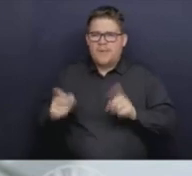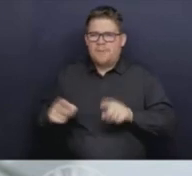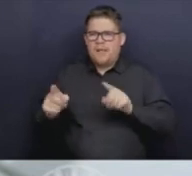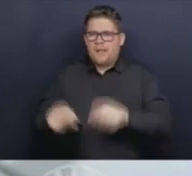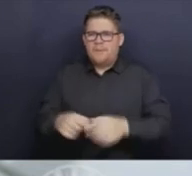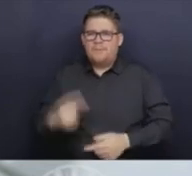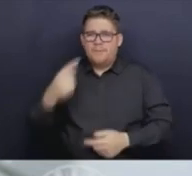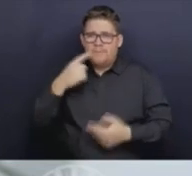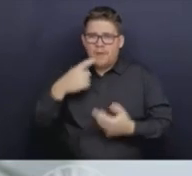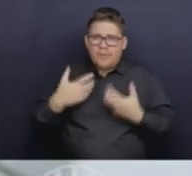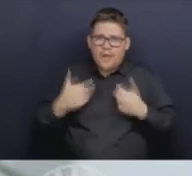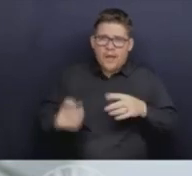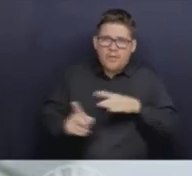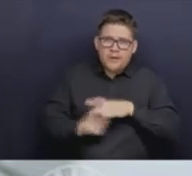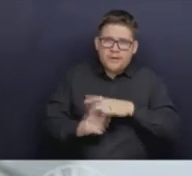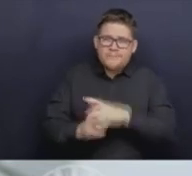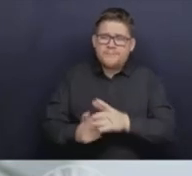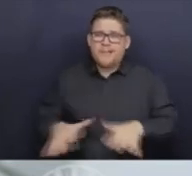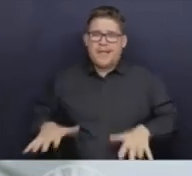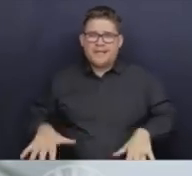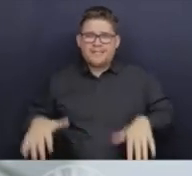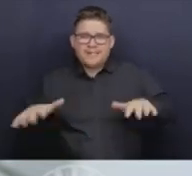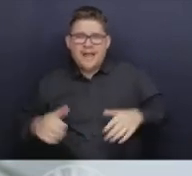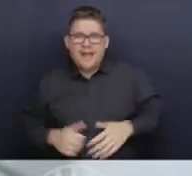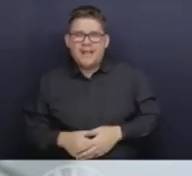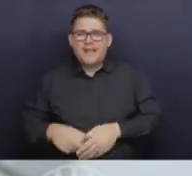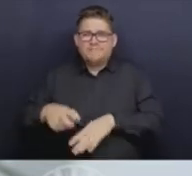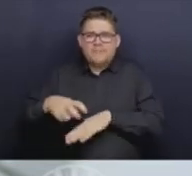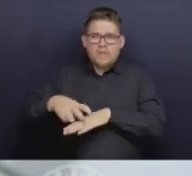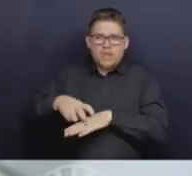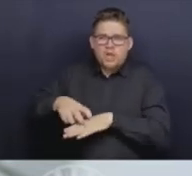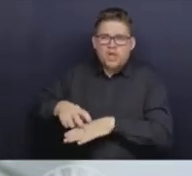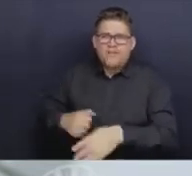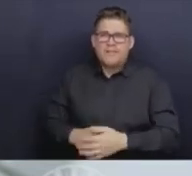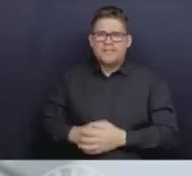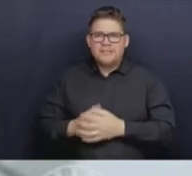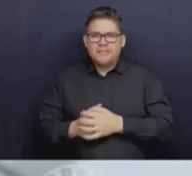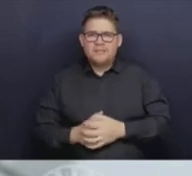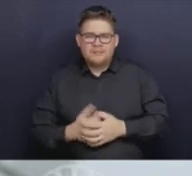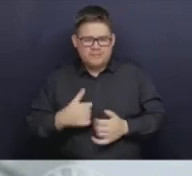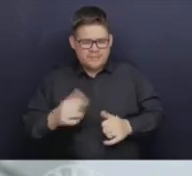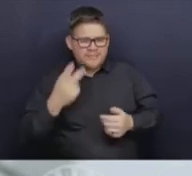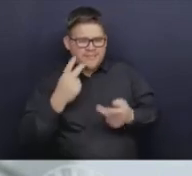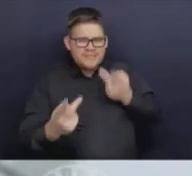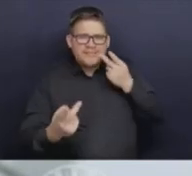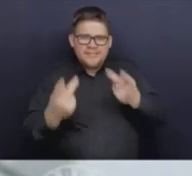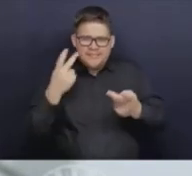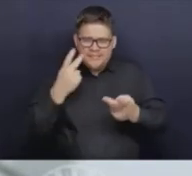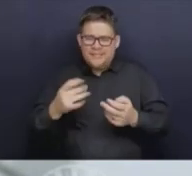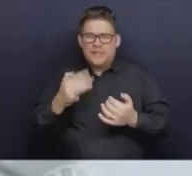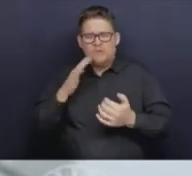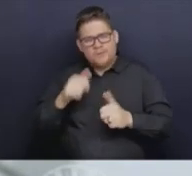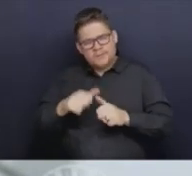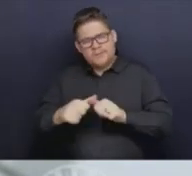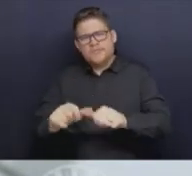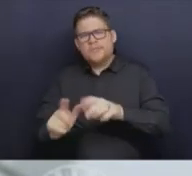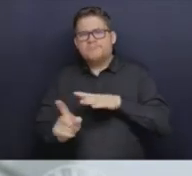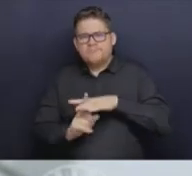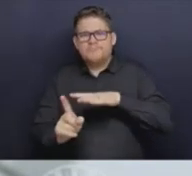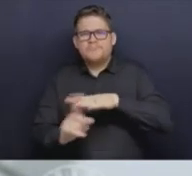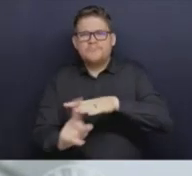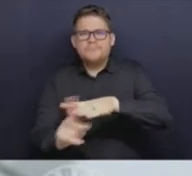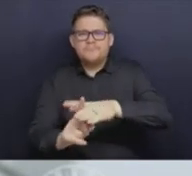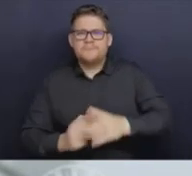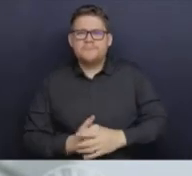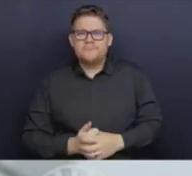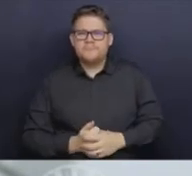anxiety, and we're still seeing the repercussions of some of that in, um, people who need, uh, assistance